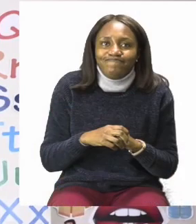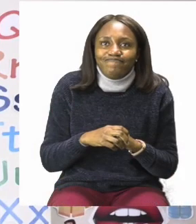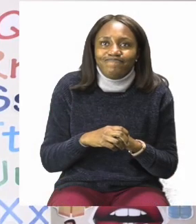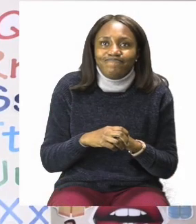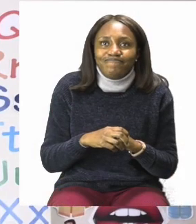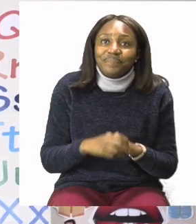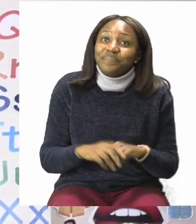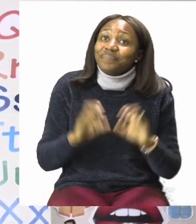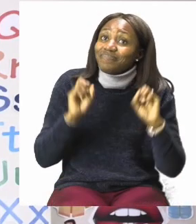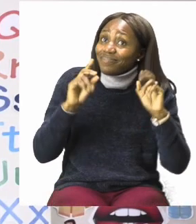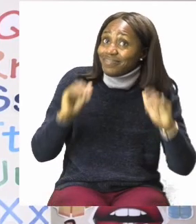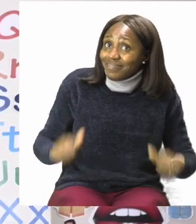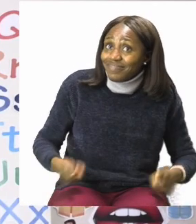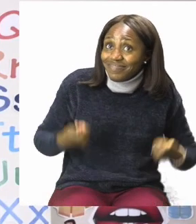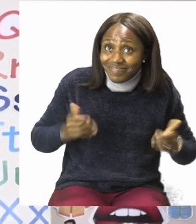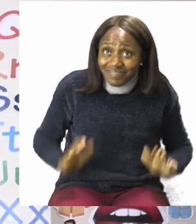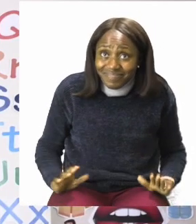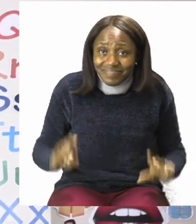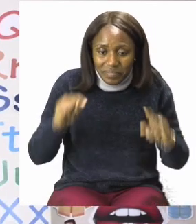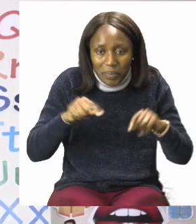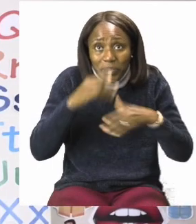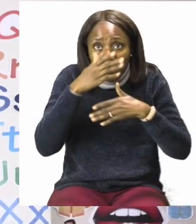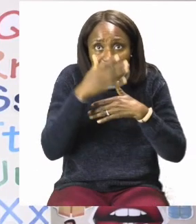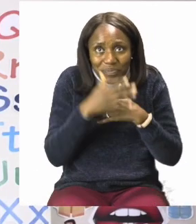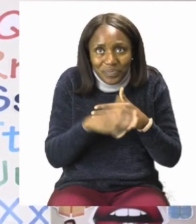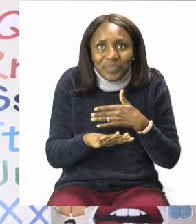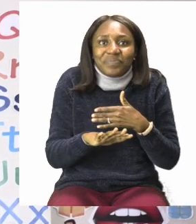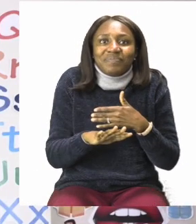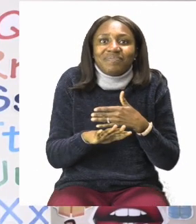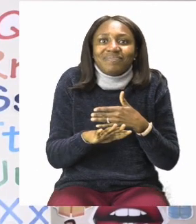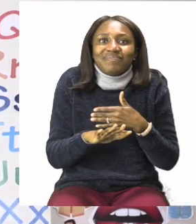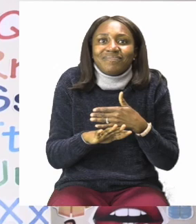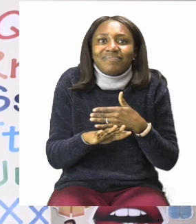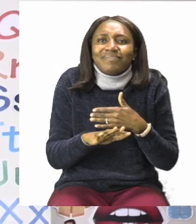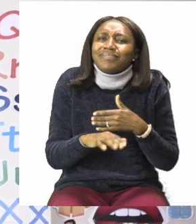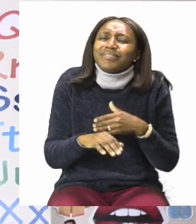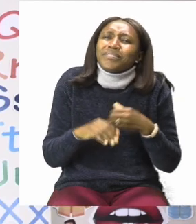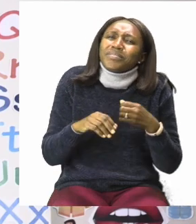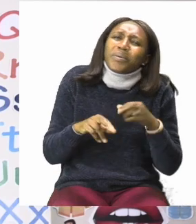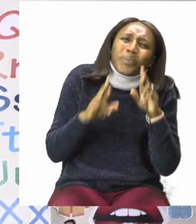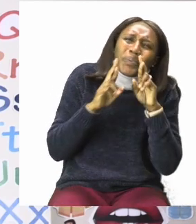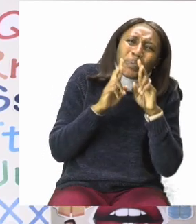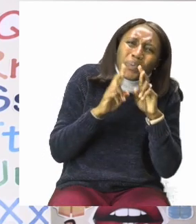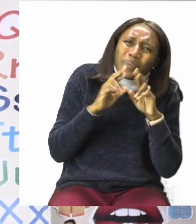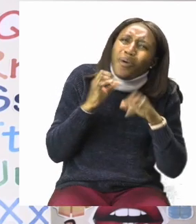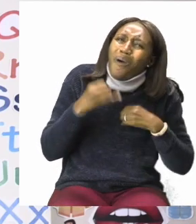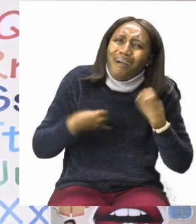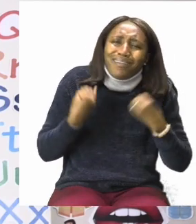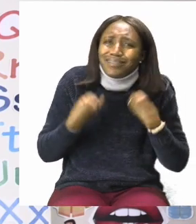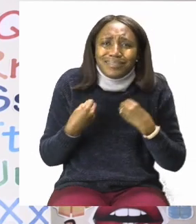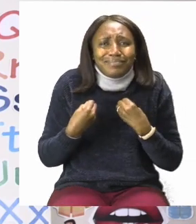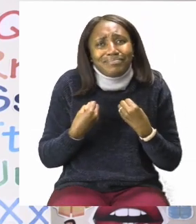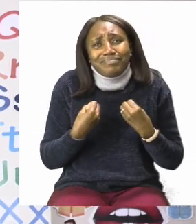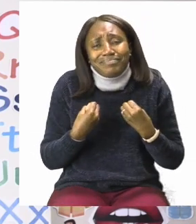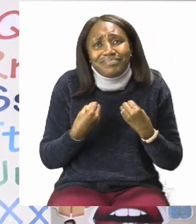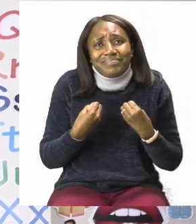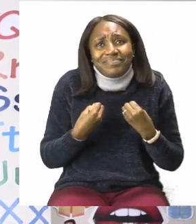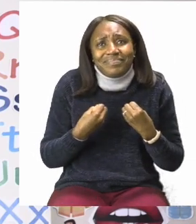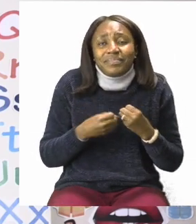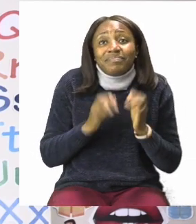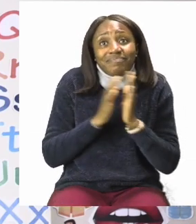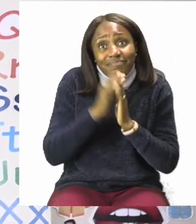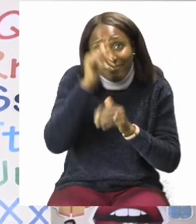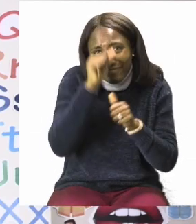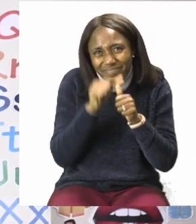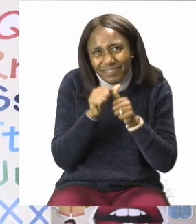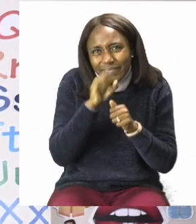Boys and girls, we have now come to the end of our lesson and I hope you had fun. I know I did. Remember, if